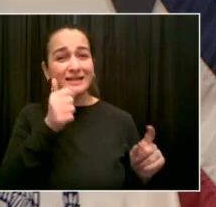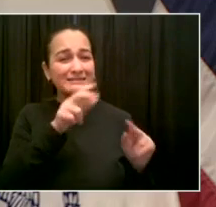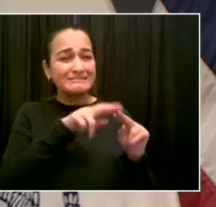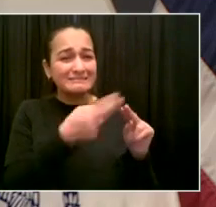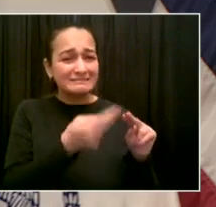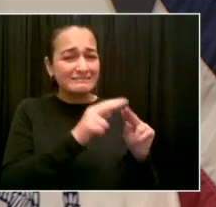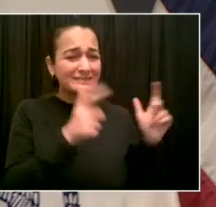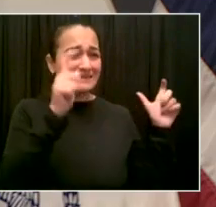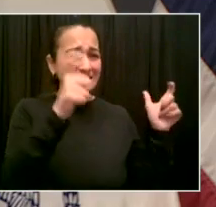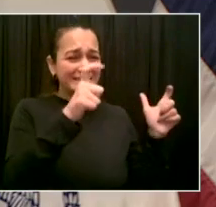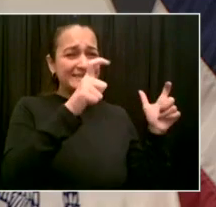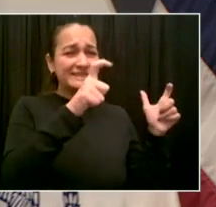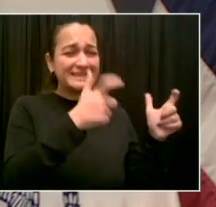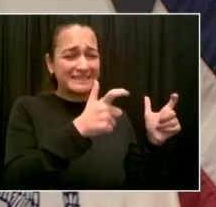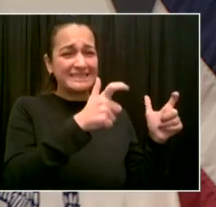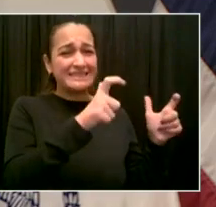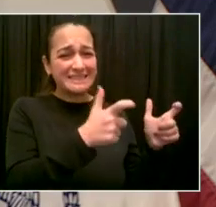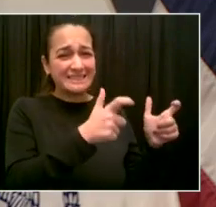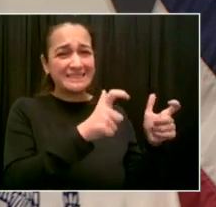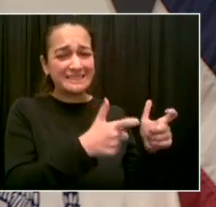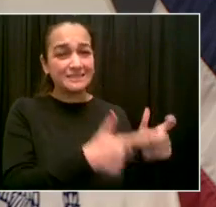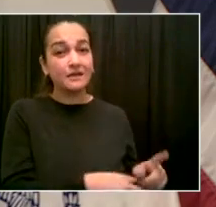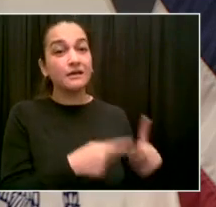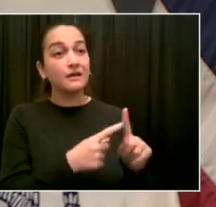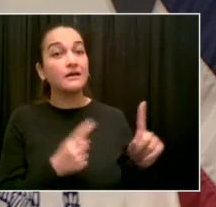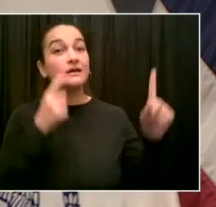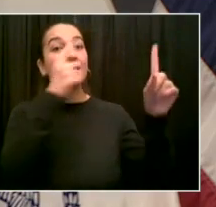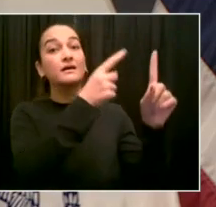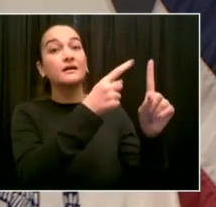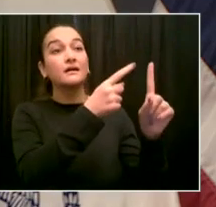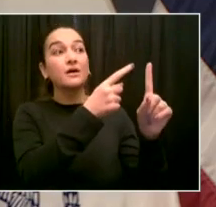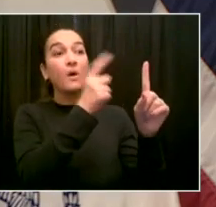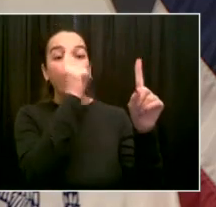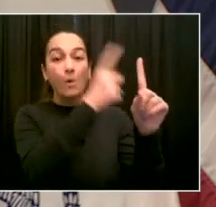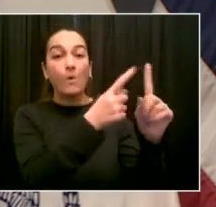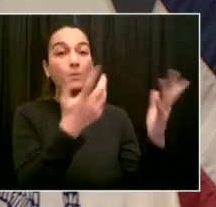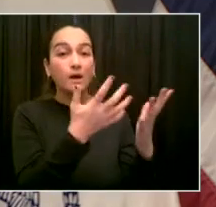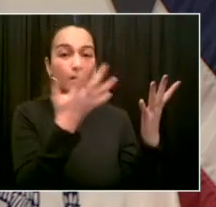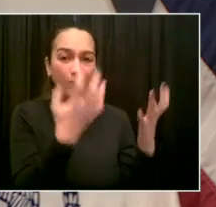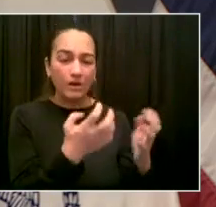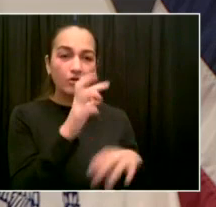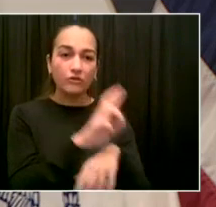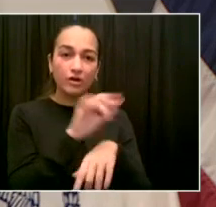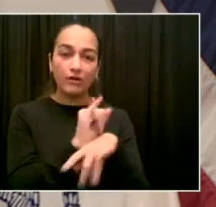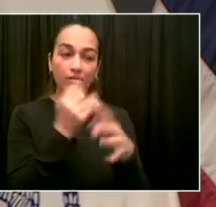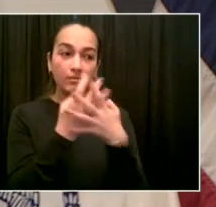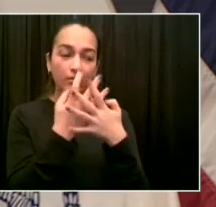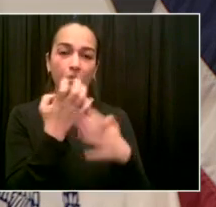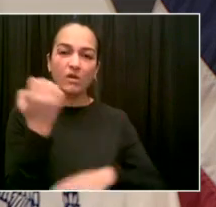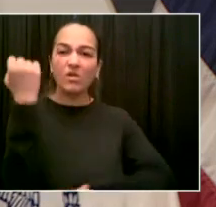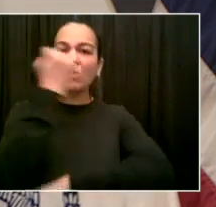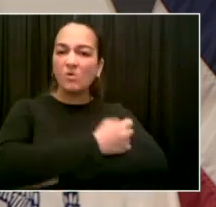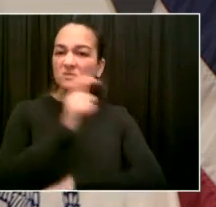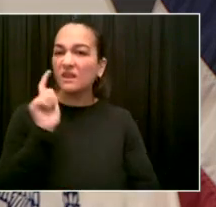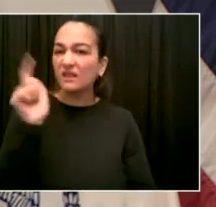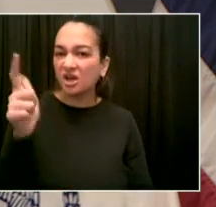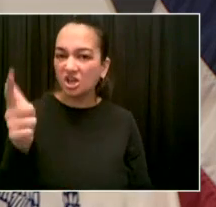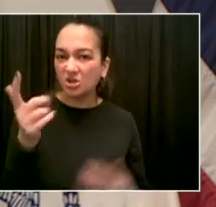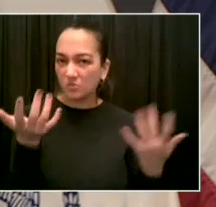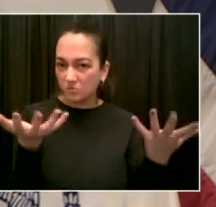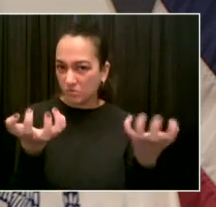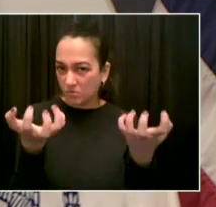That's what we've done in this administration. We got the vote for the city council. We put the money in the budget for the new community-based jails. We got to keep going.